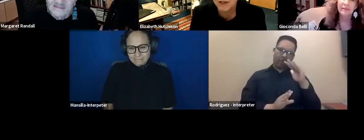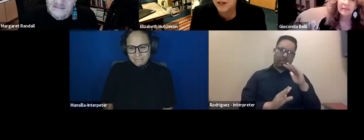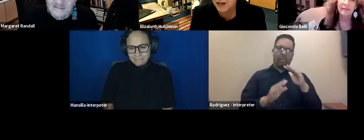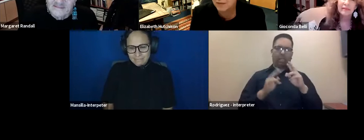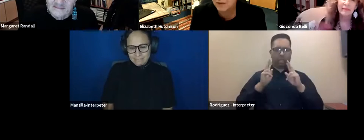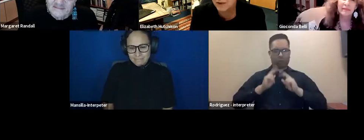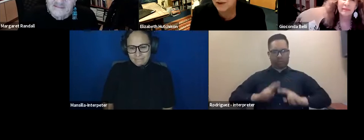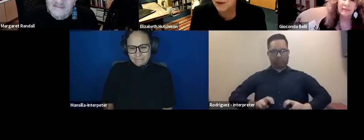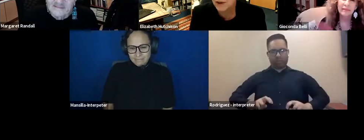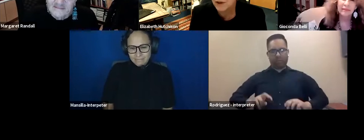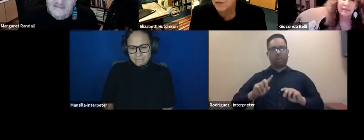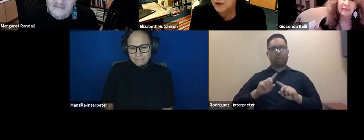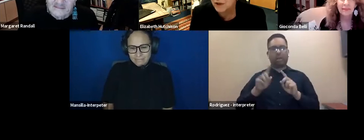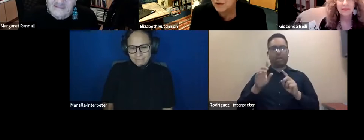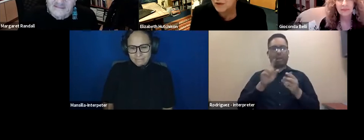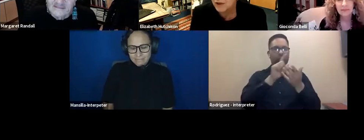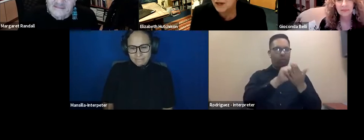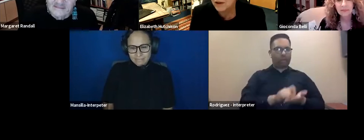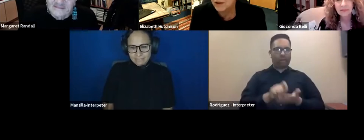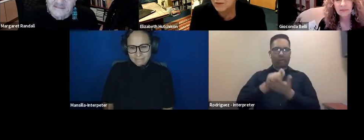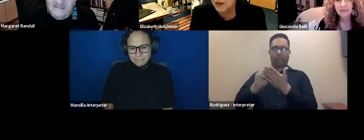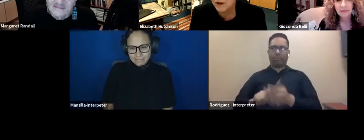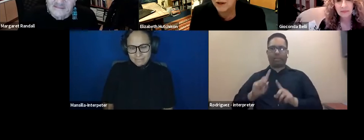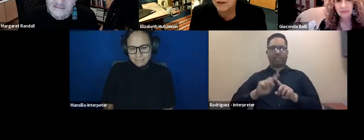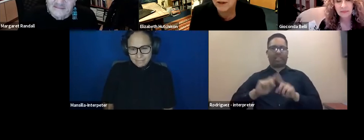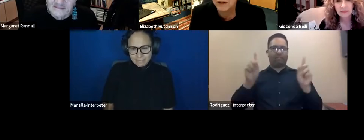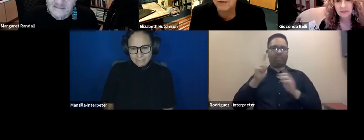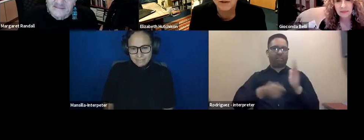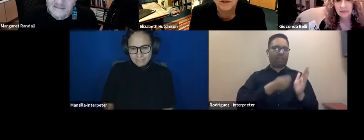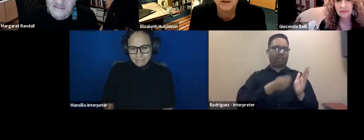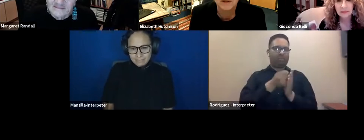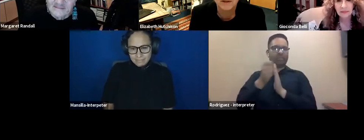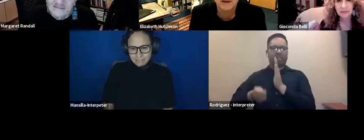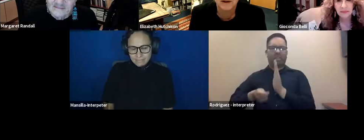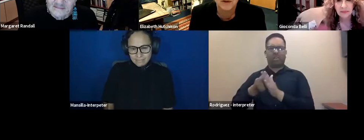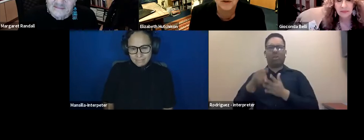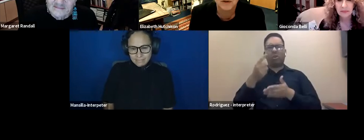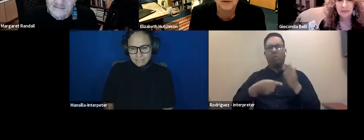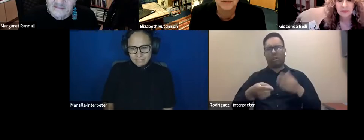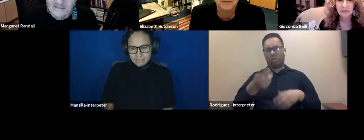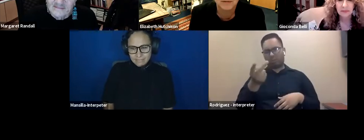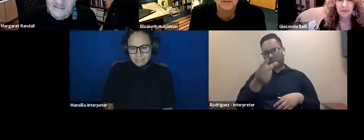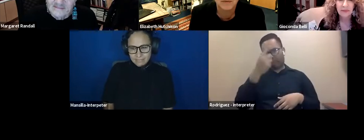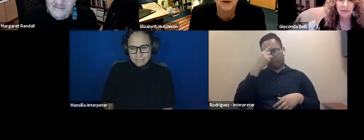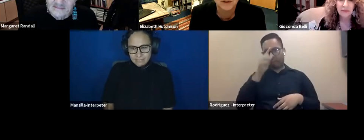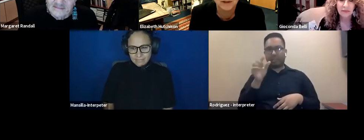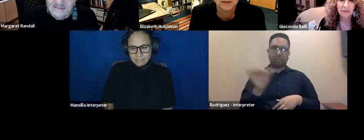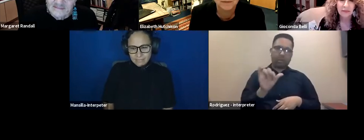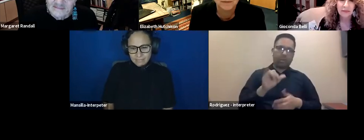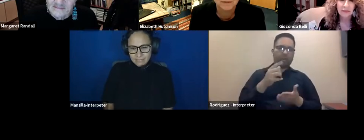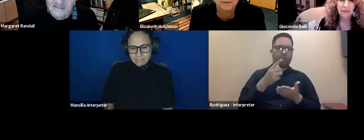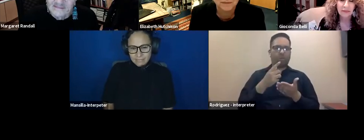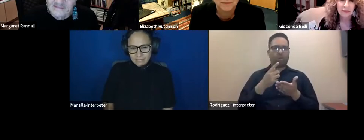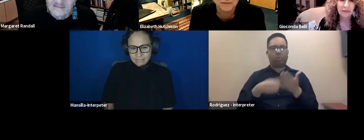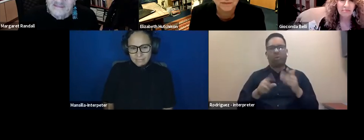very different times. What do you two think are the similarities and differences of your memoirs?